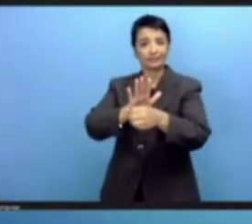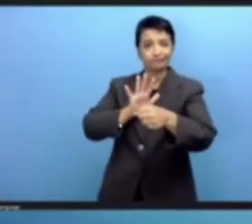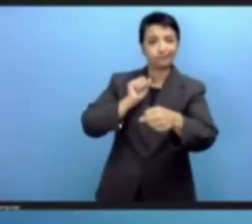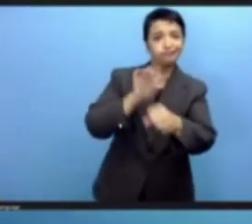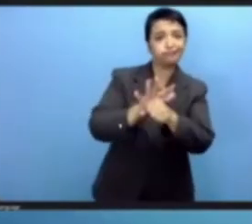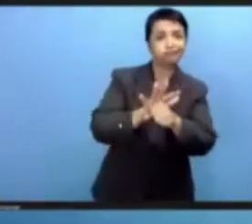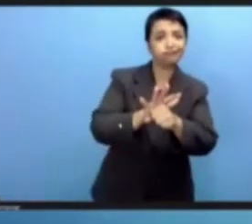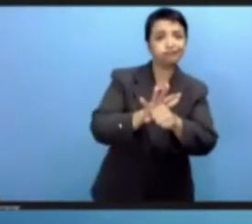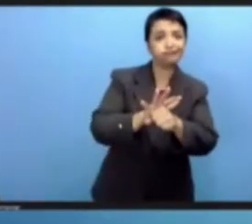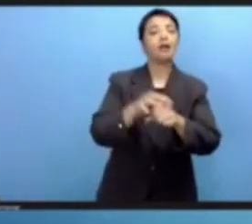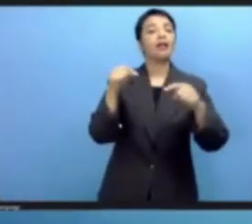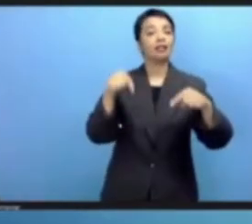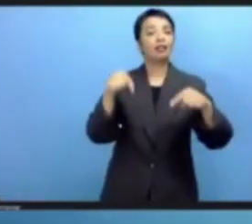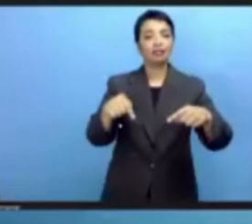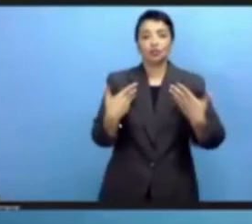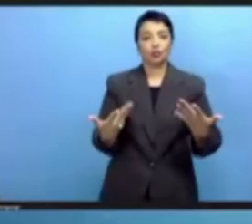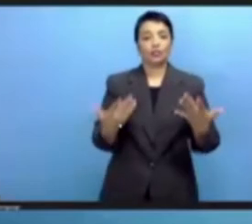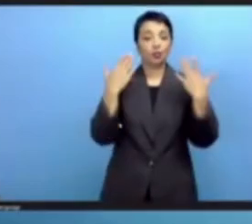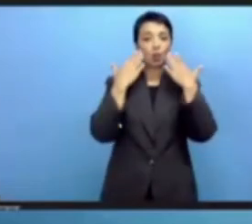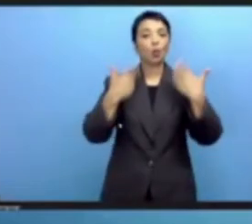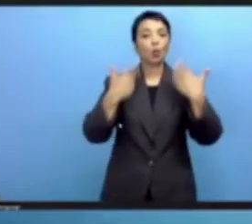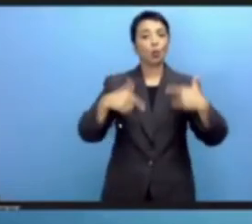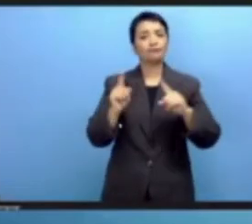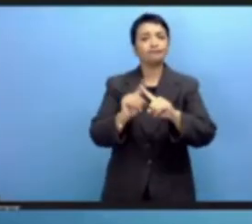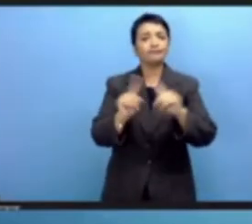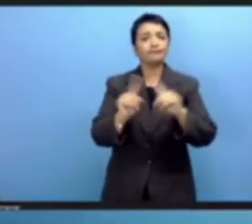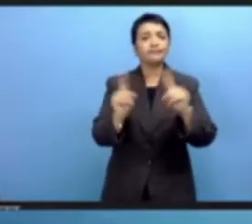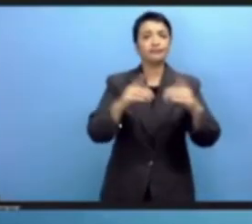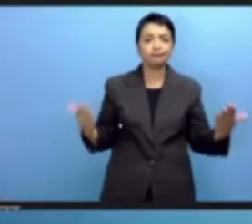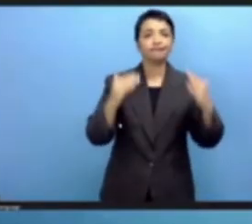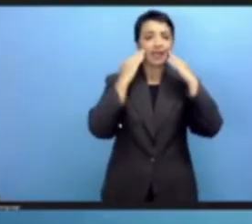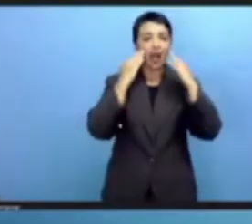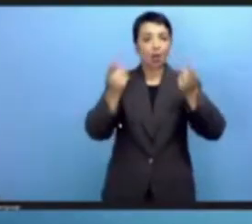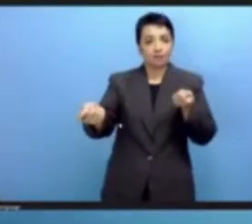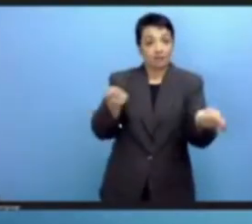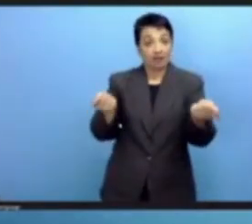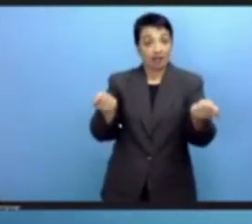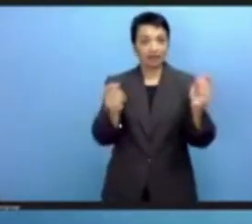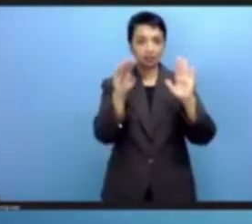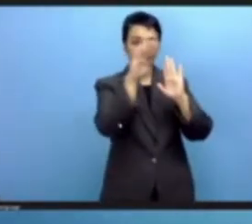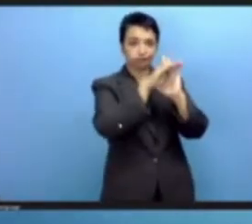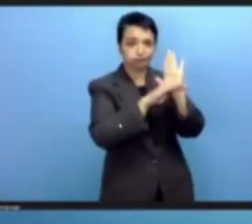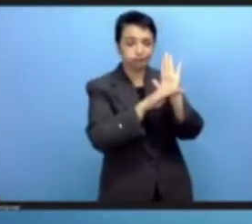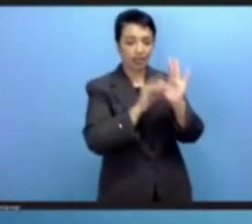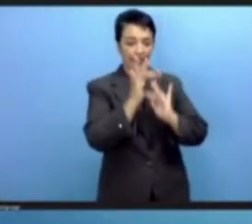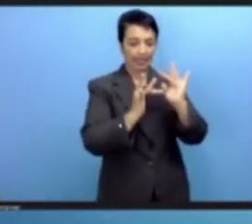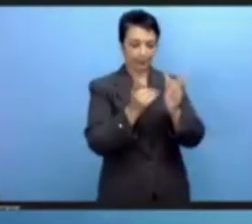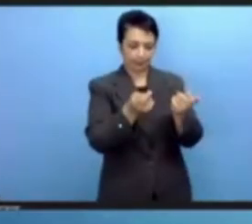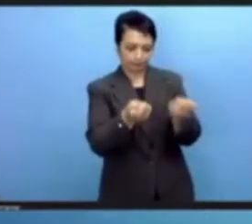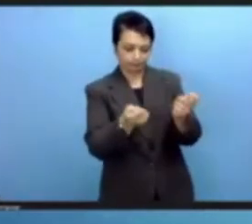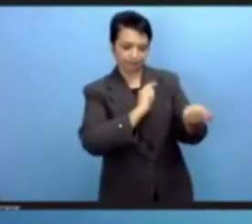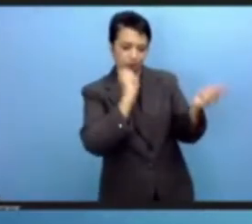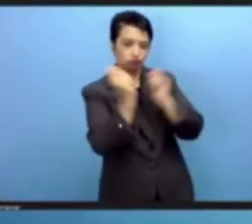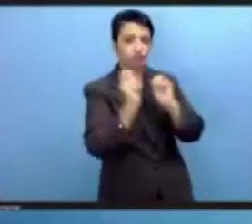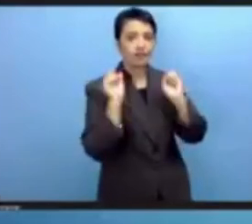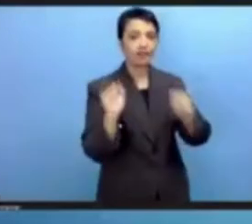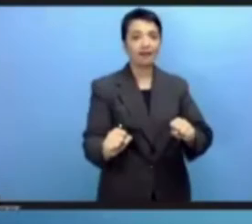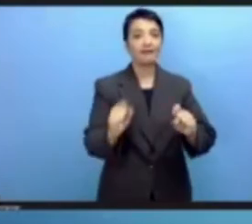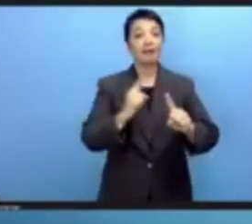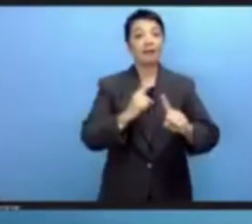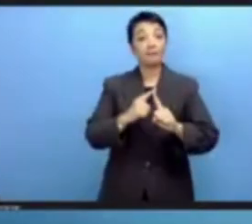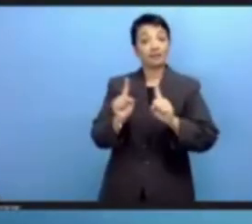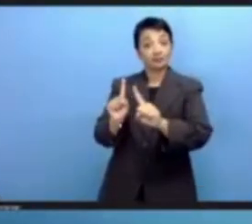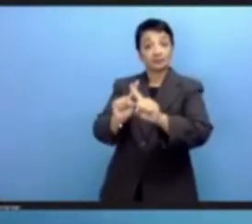of a re-encounter to continue shaping the governance of the internet to ensure that it contributes to the common good to a just,